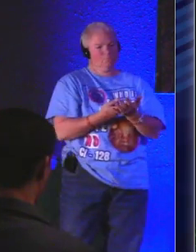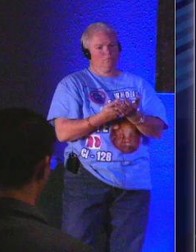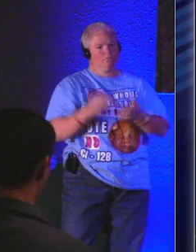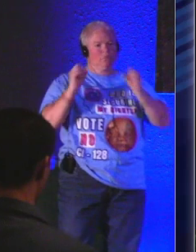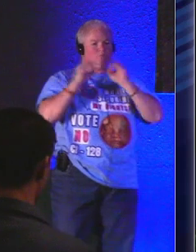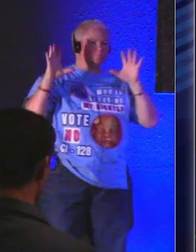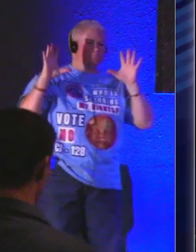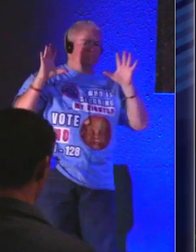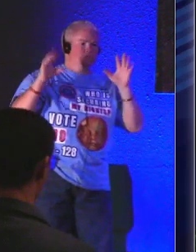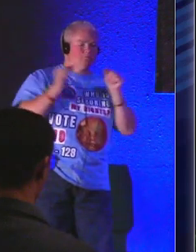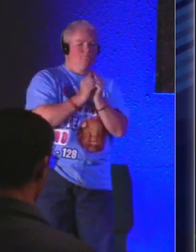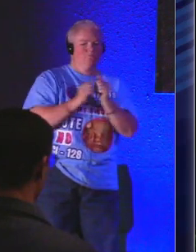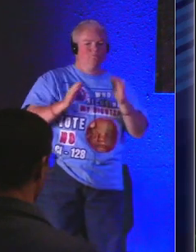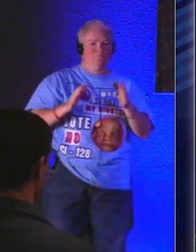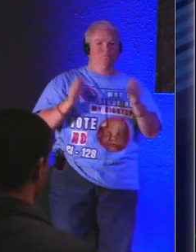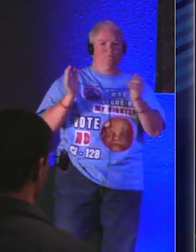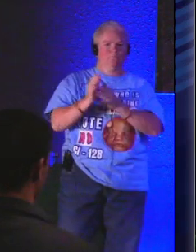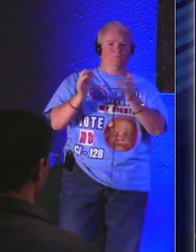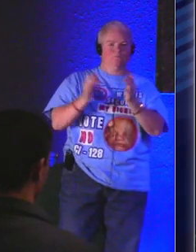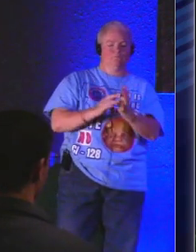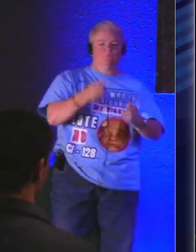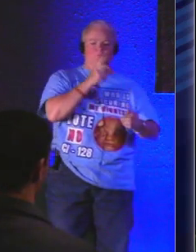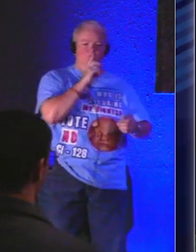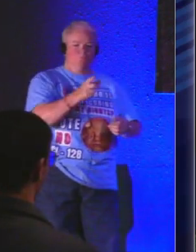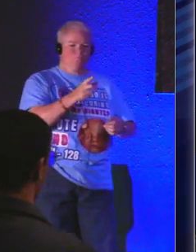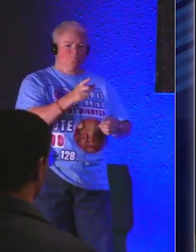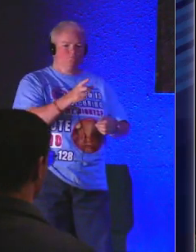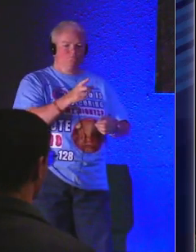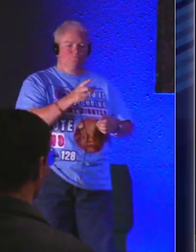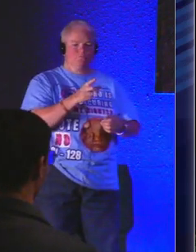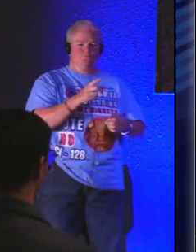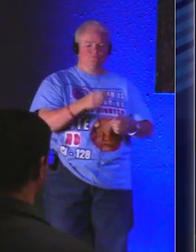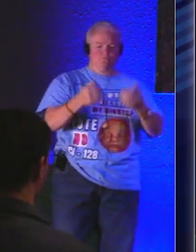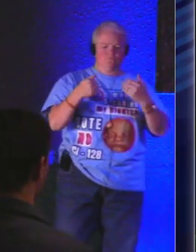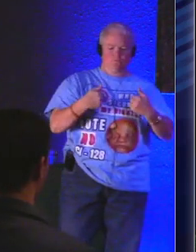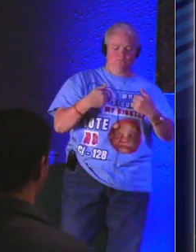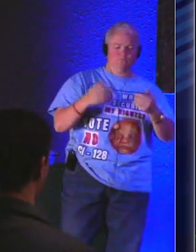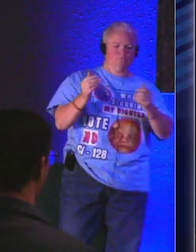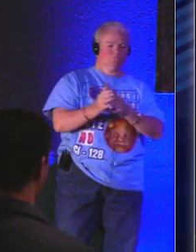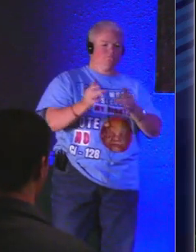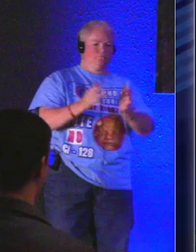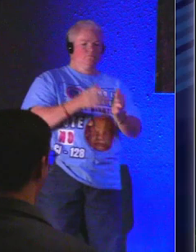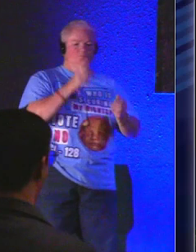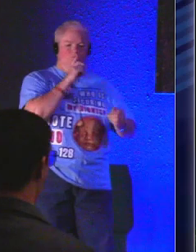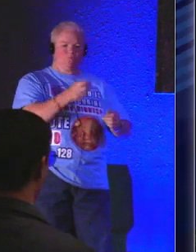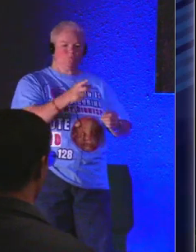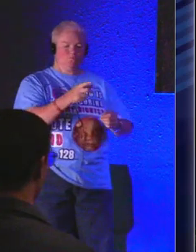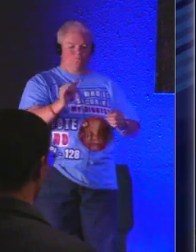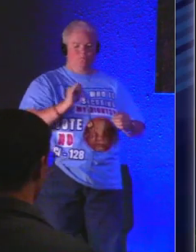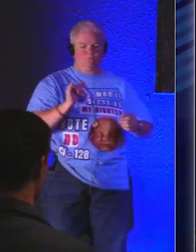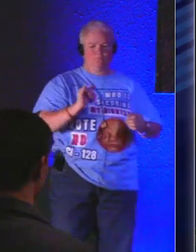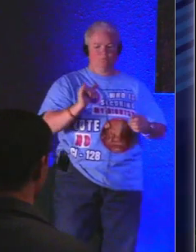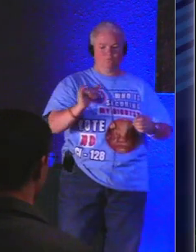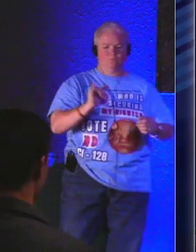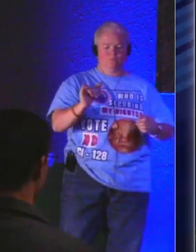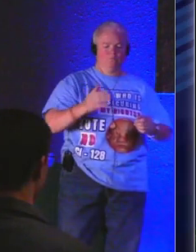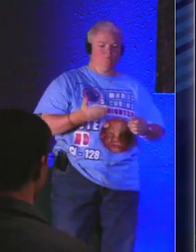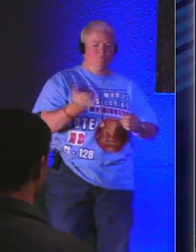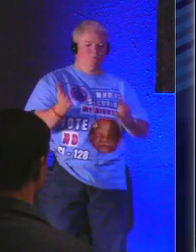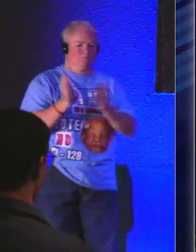nothing without Jesus you can talk to anybody in here who has Jesus and they're going to tell you the same thing